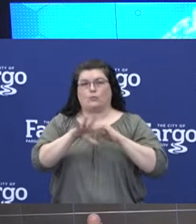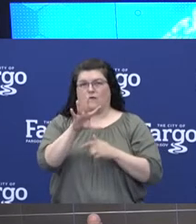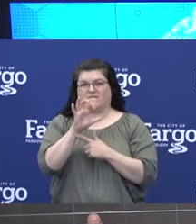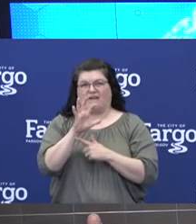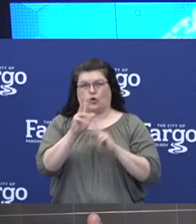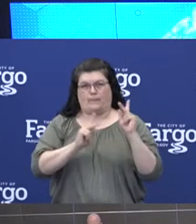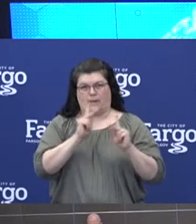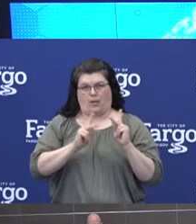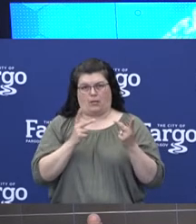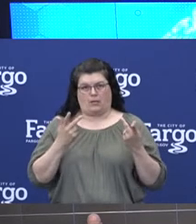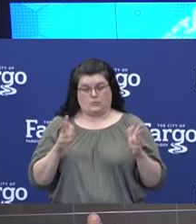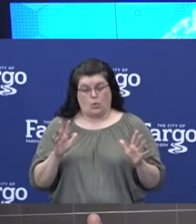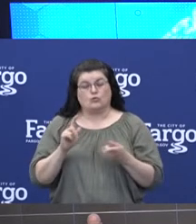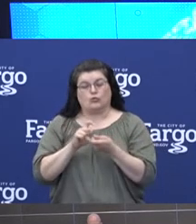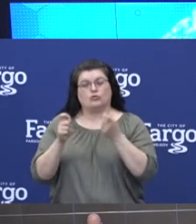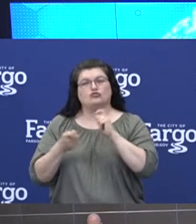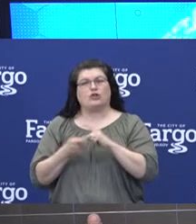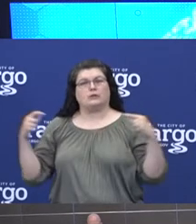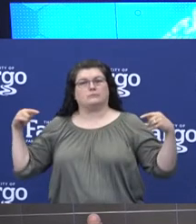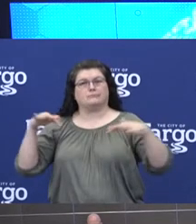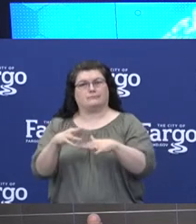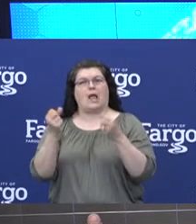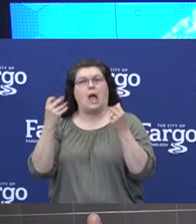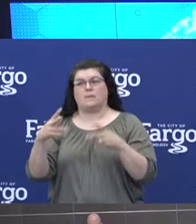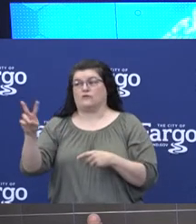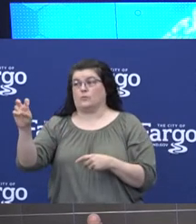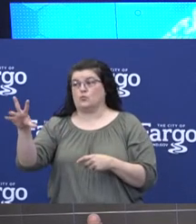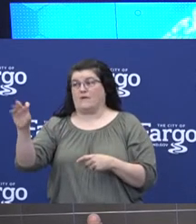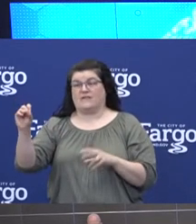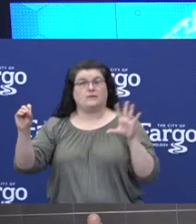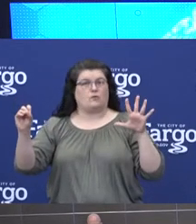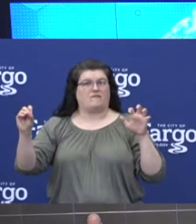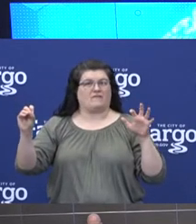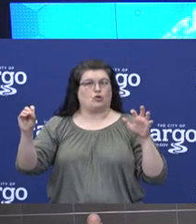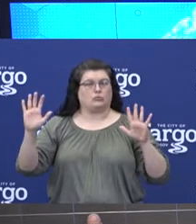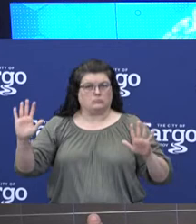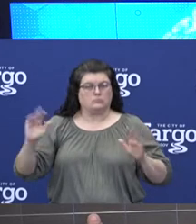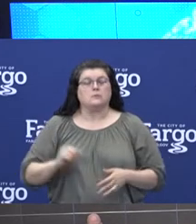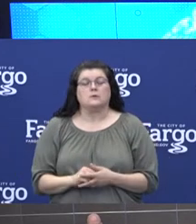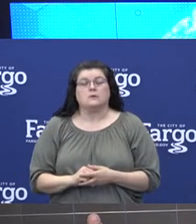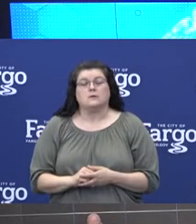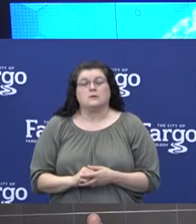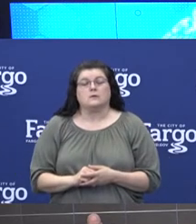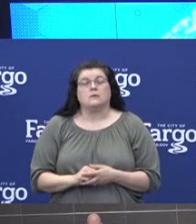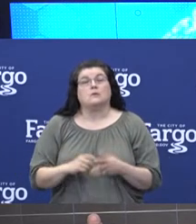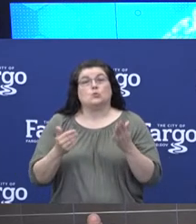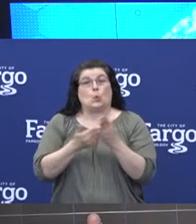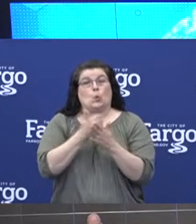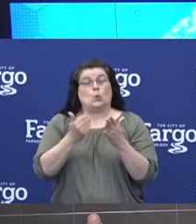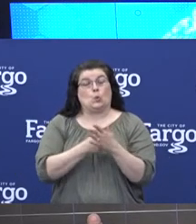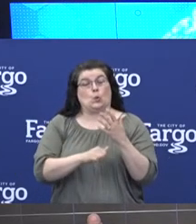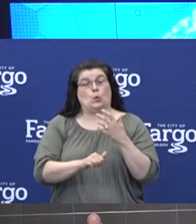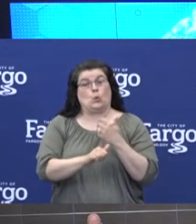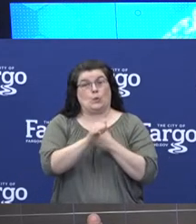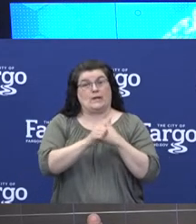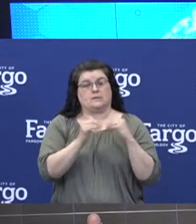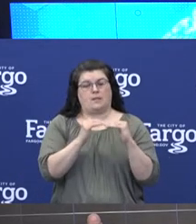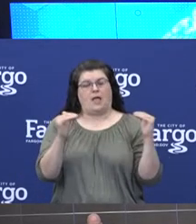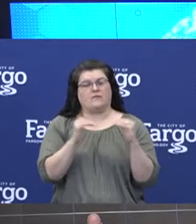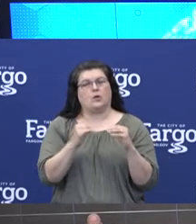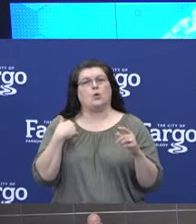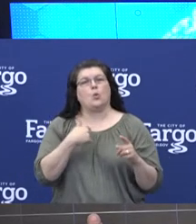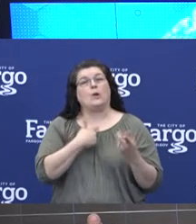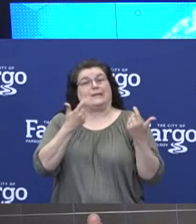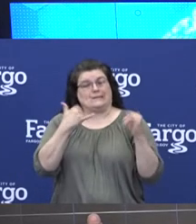So this changes mass gatherings quite significantly. Under the new risk levels, we're continuing to